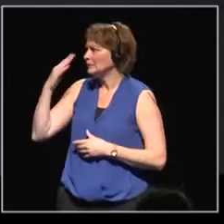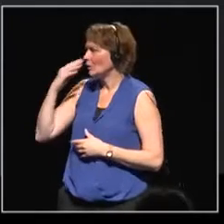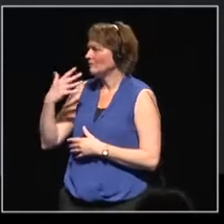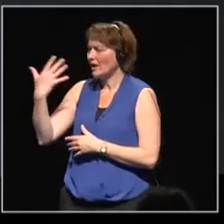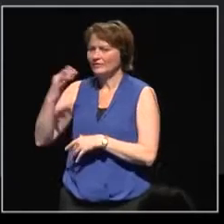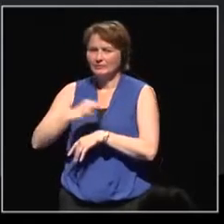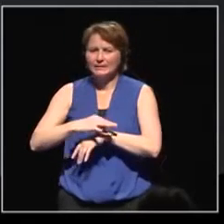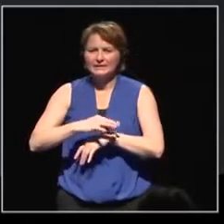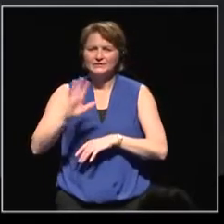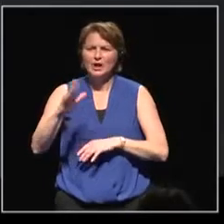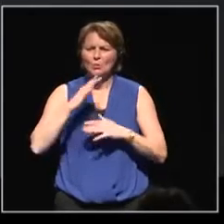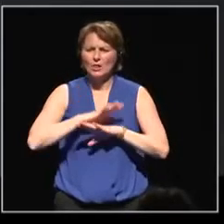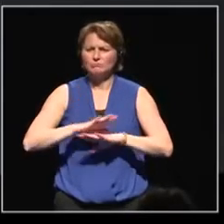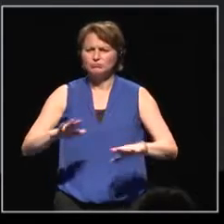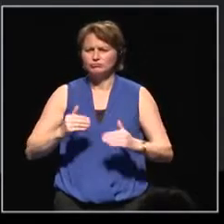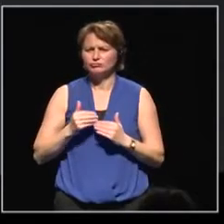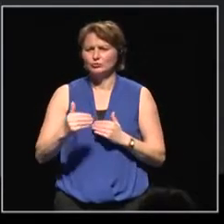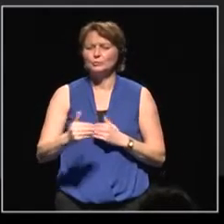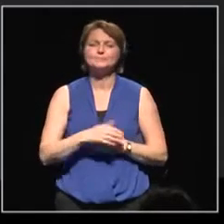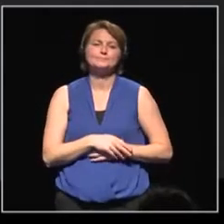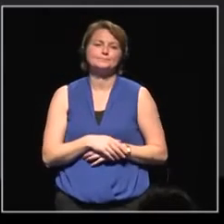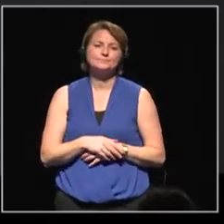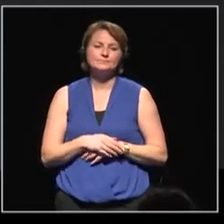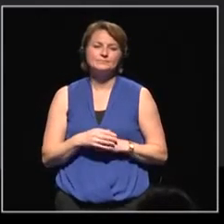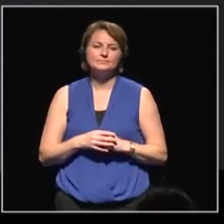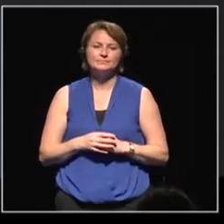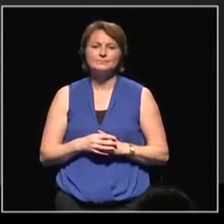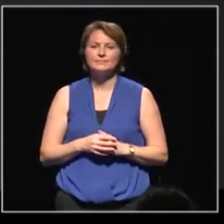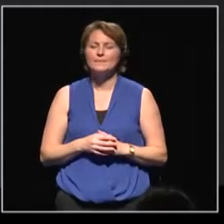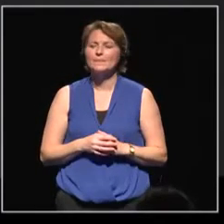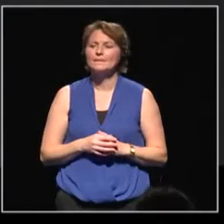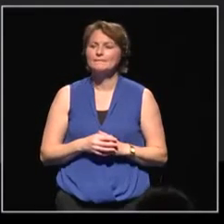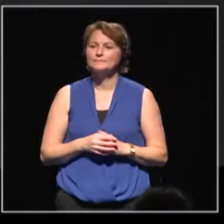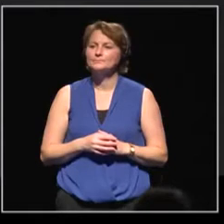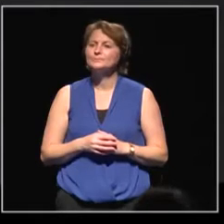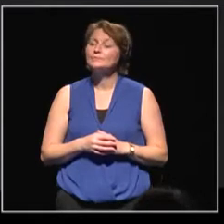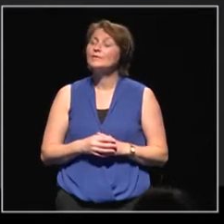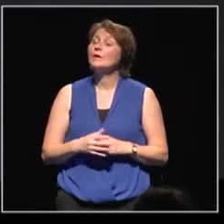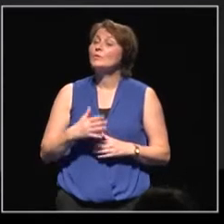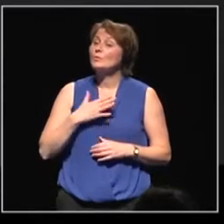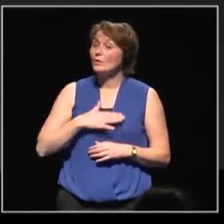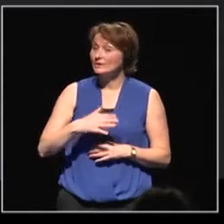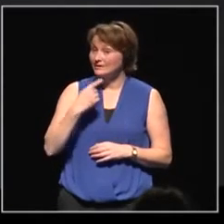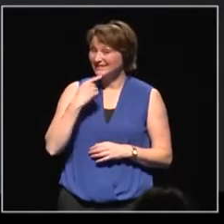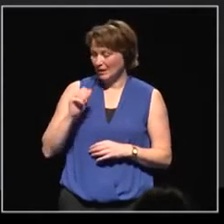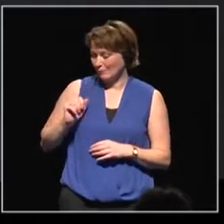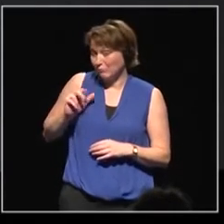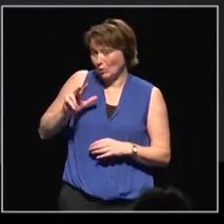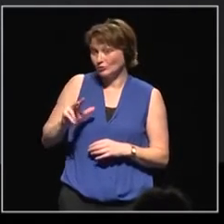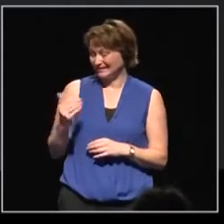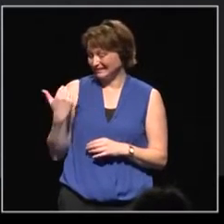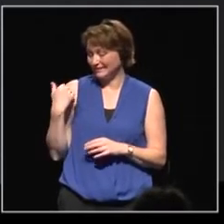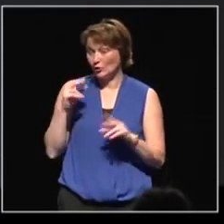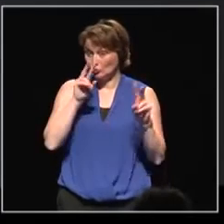I'm going to be finishing up soon. Just to mention on the Portuguese review as well,